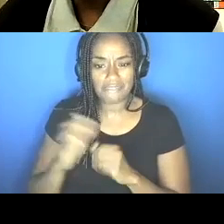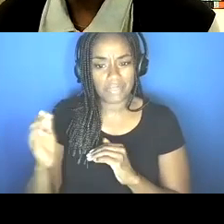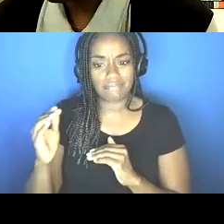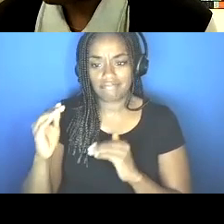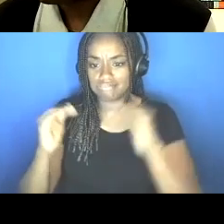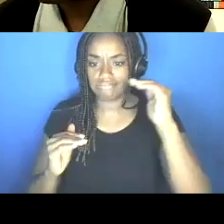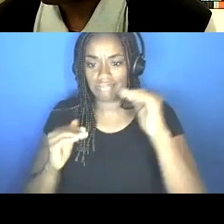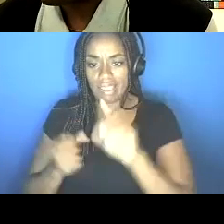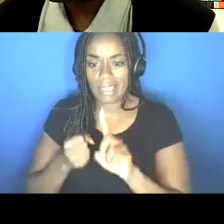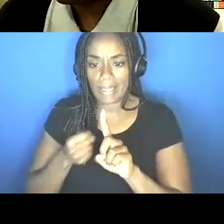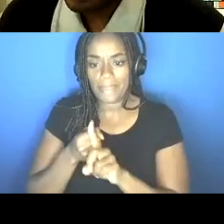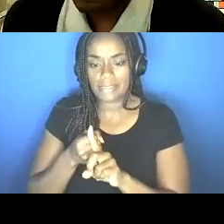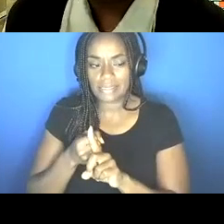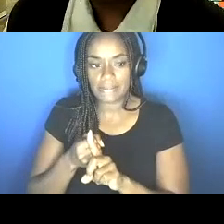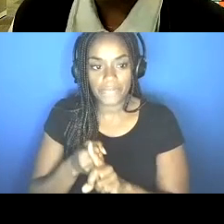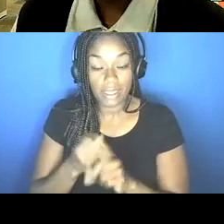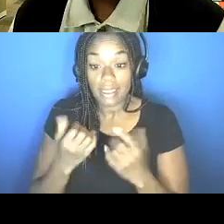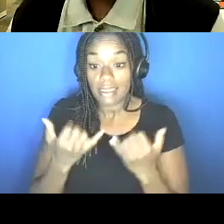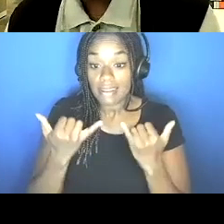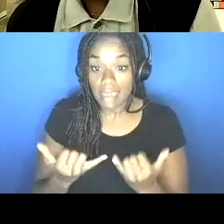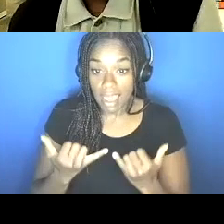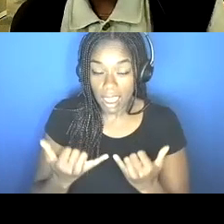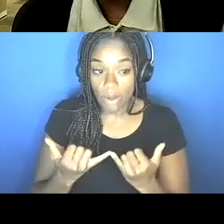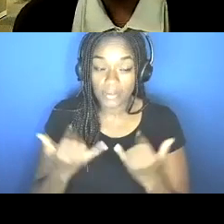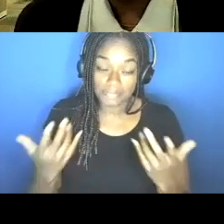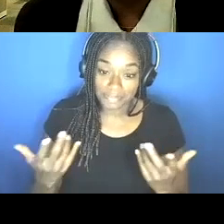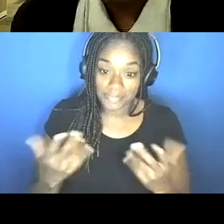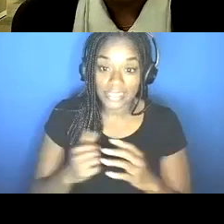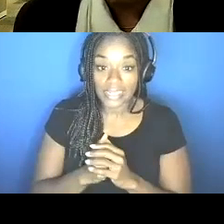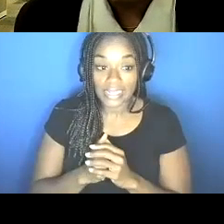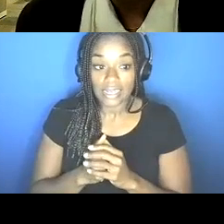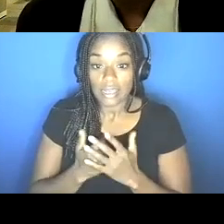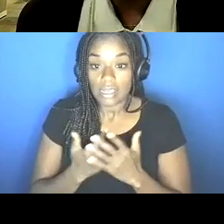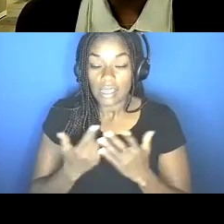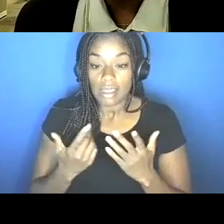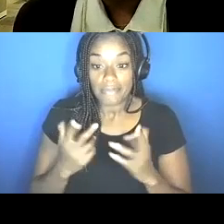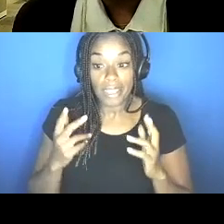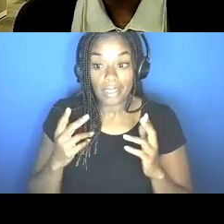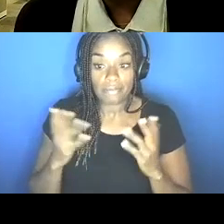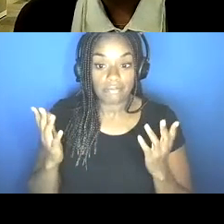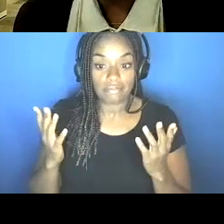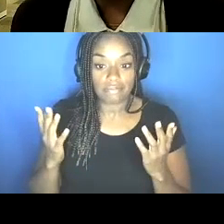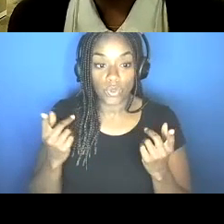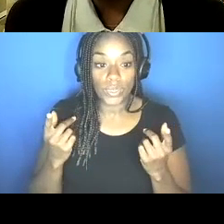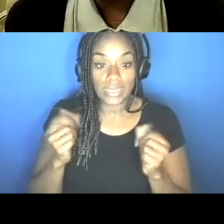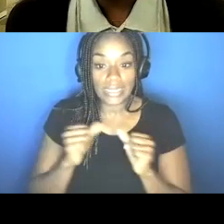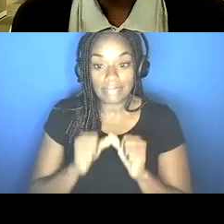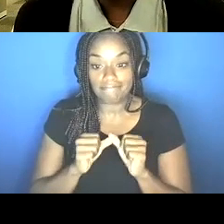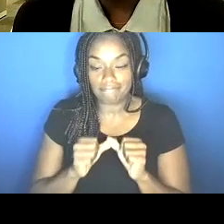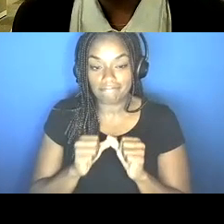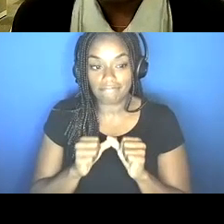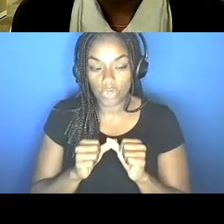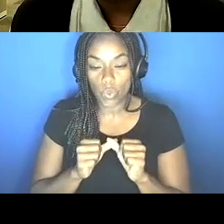Uh, where, where are we now? And we're hopefully we're, which direction do we keep going? So what you see on the screen is a representation